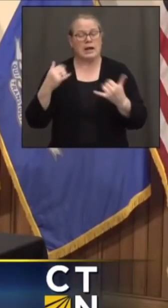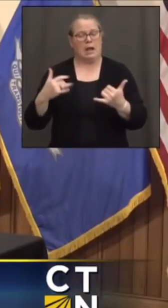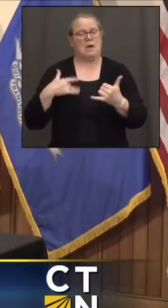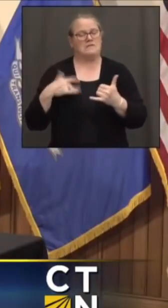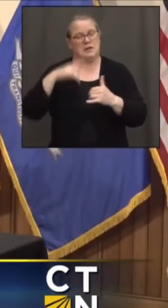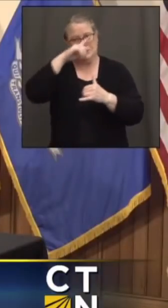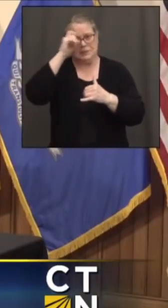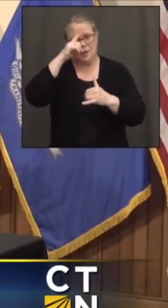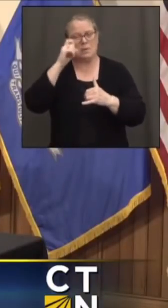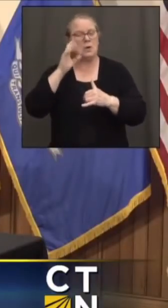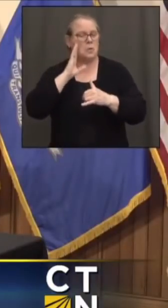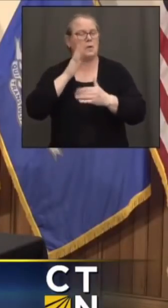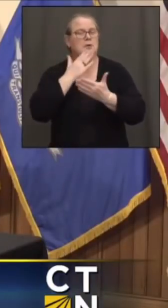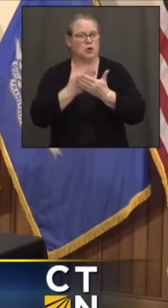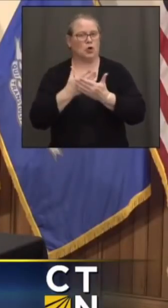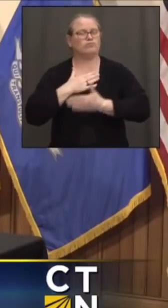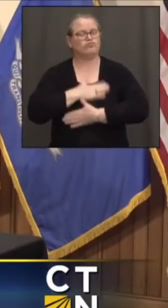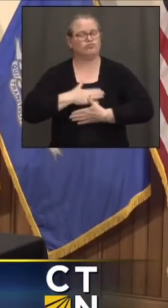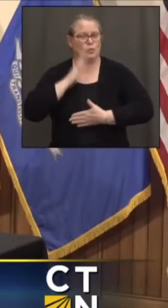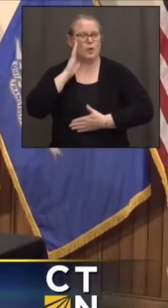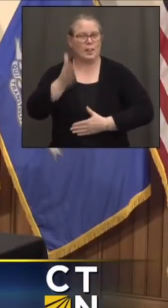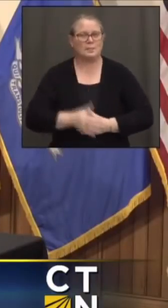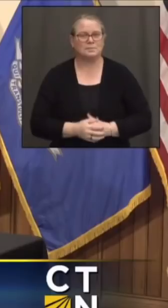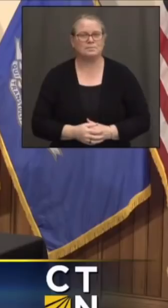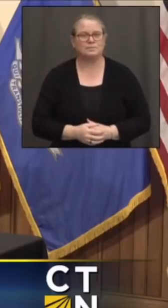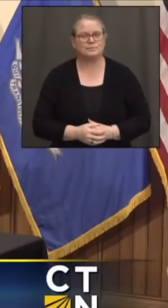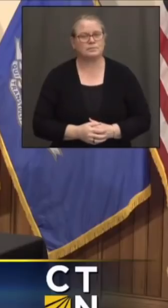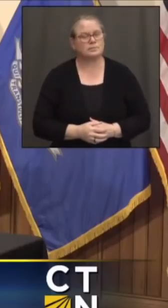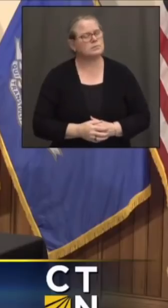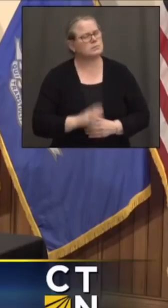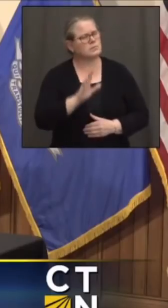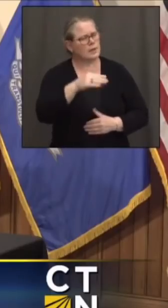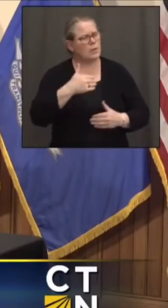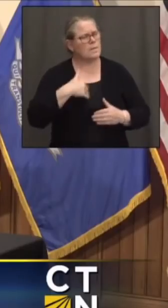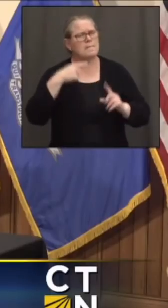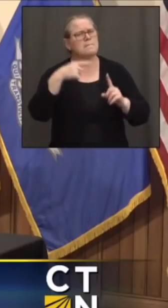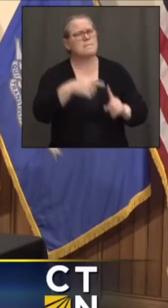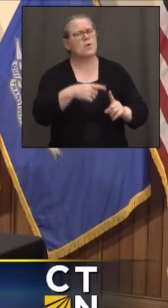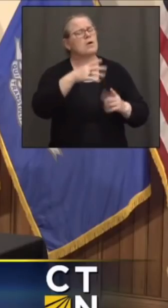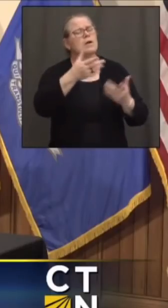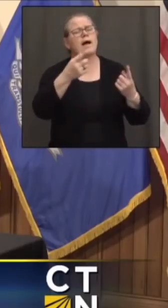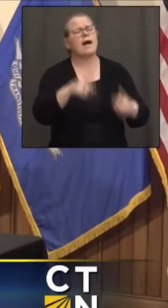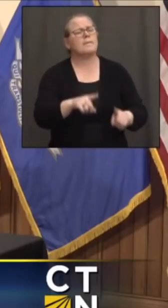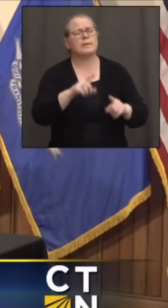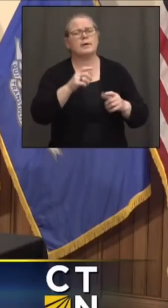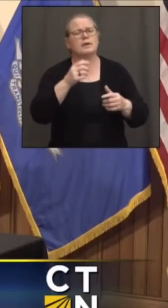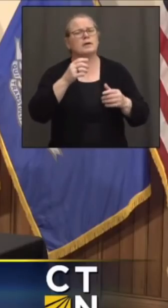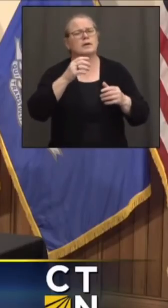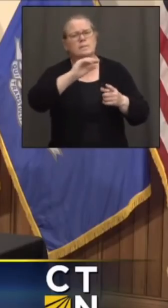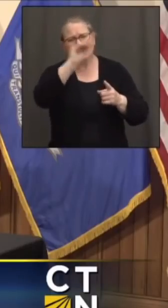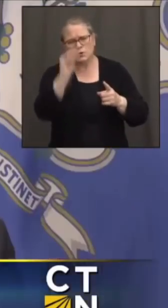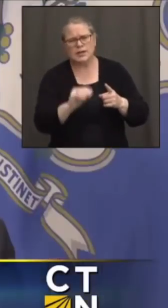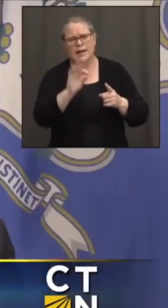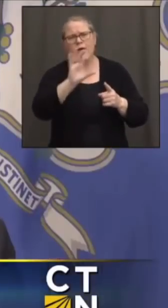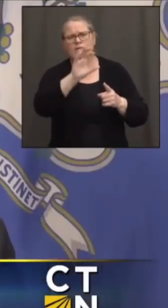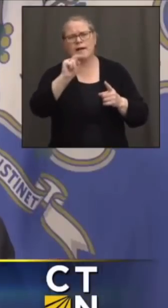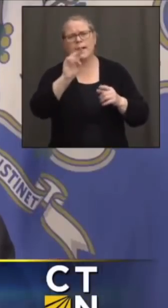point, do we know the percentage of Connecticut businesses that are open to at least some degree right now?